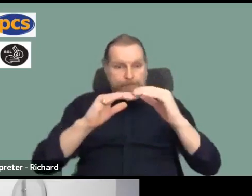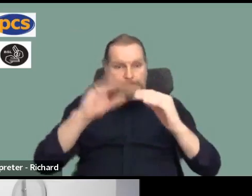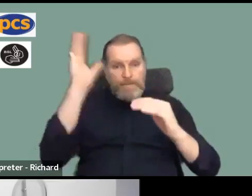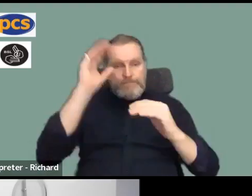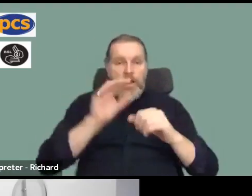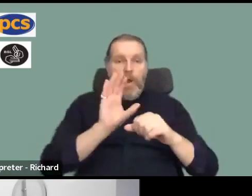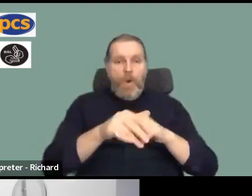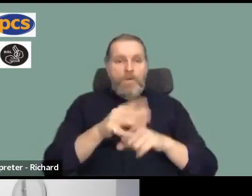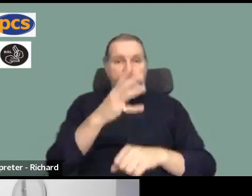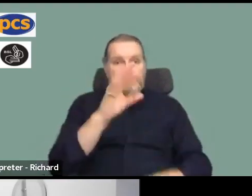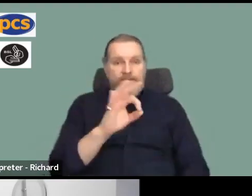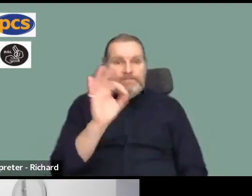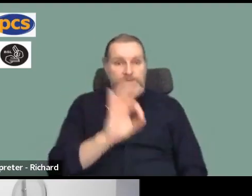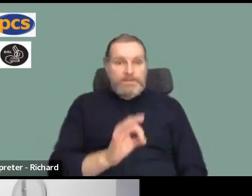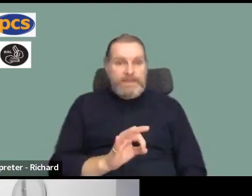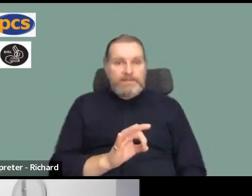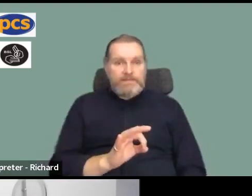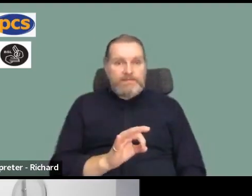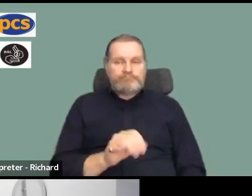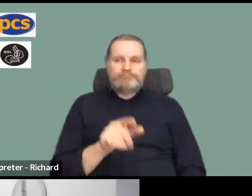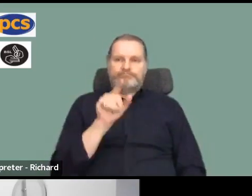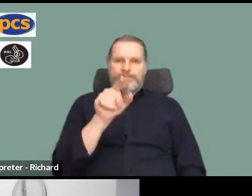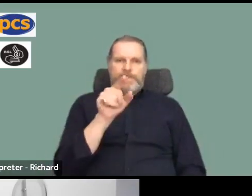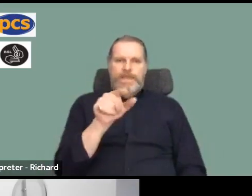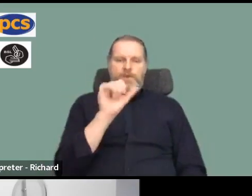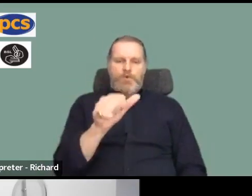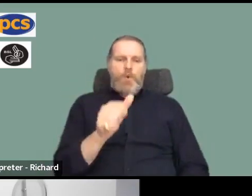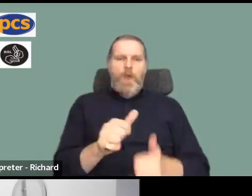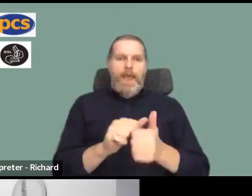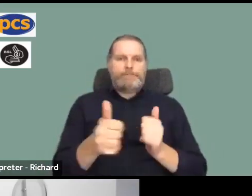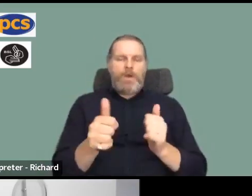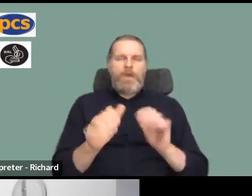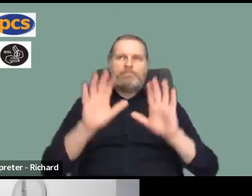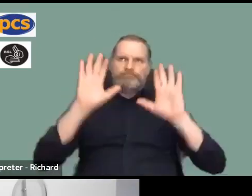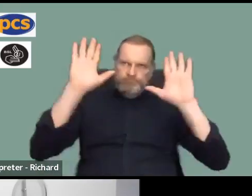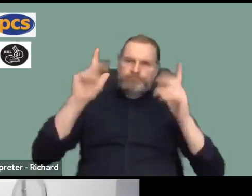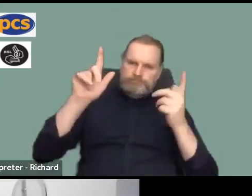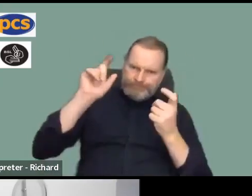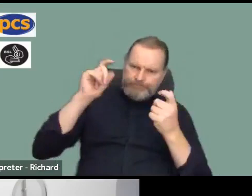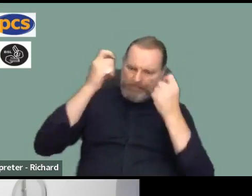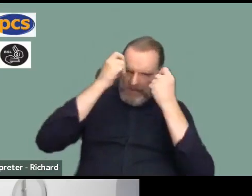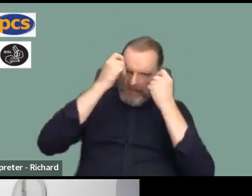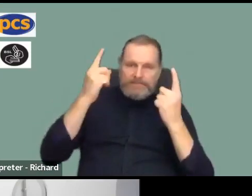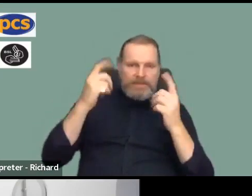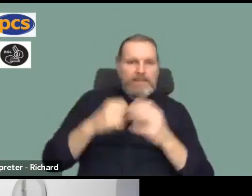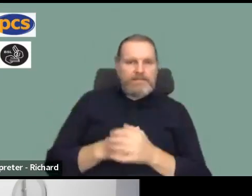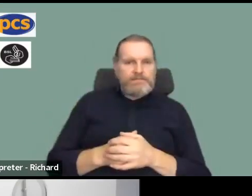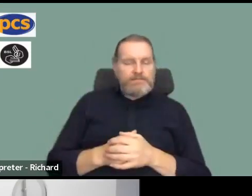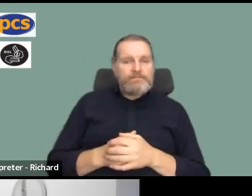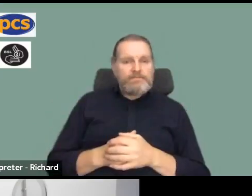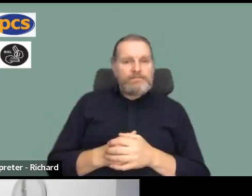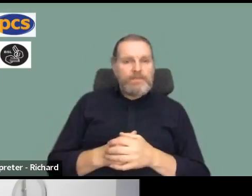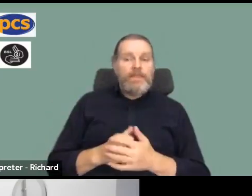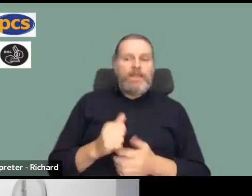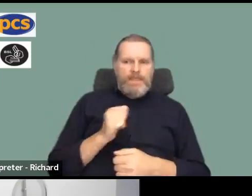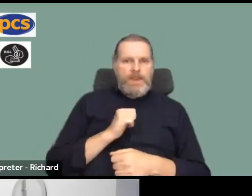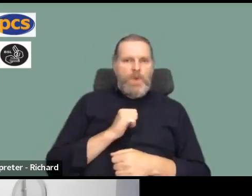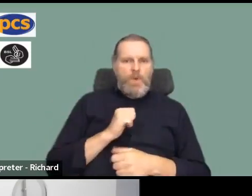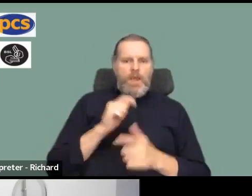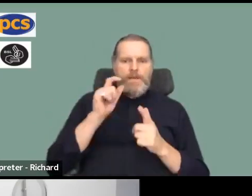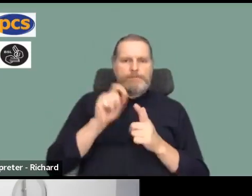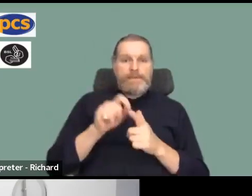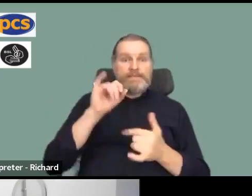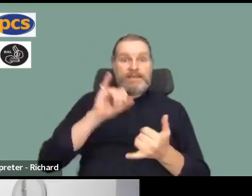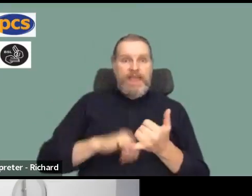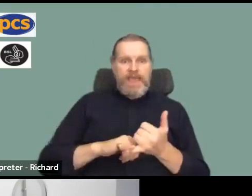you're sending your employer a very clear message we're sending the government a message but your employer will know that PCS where